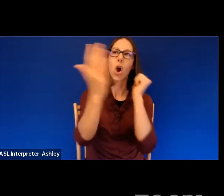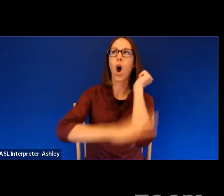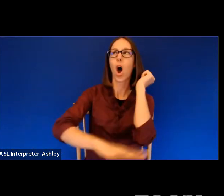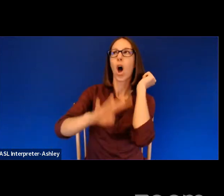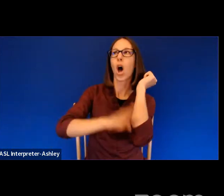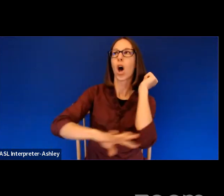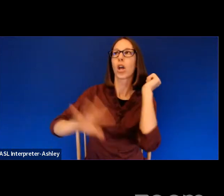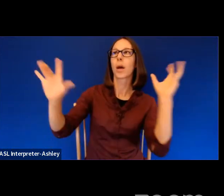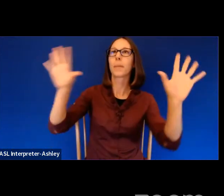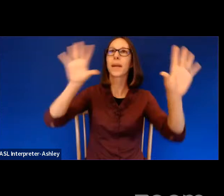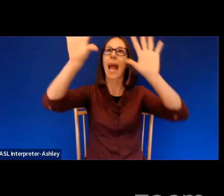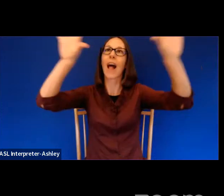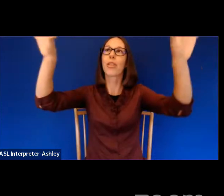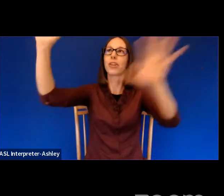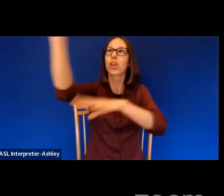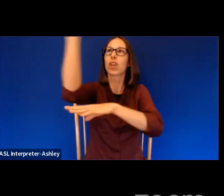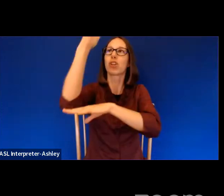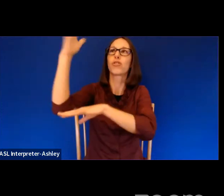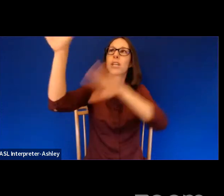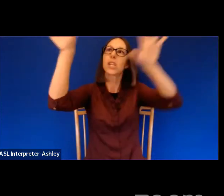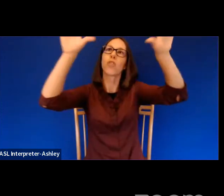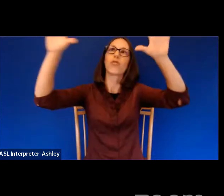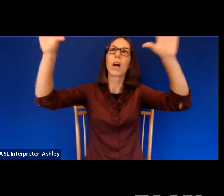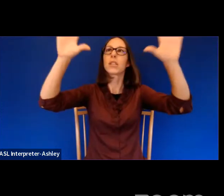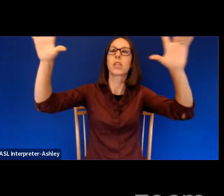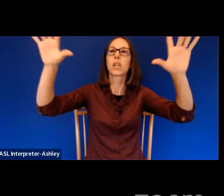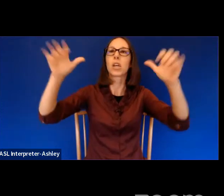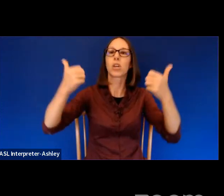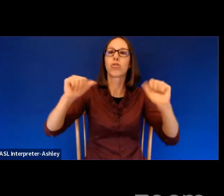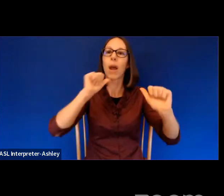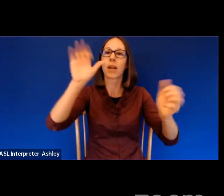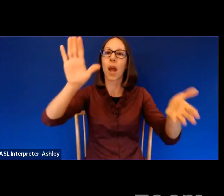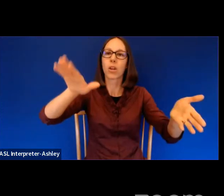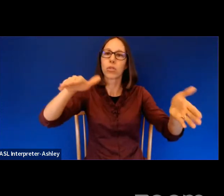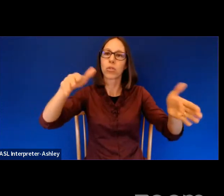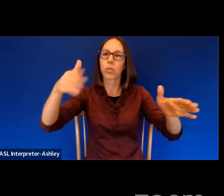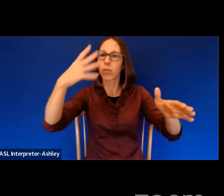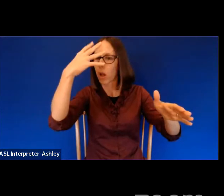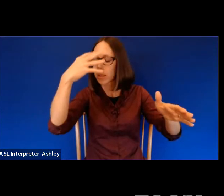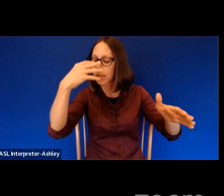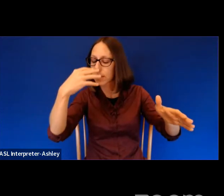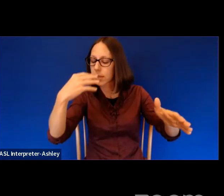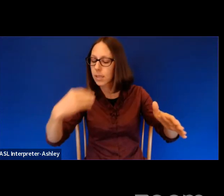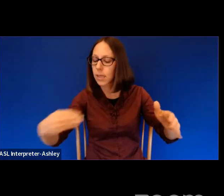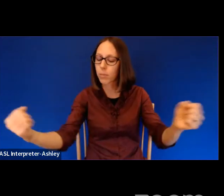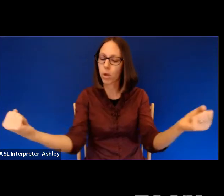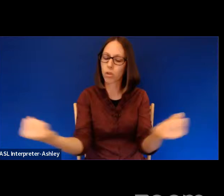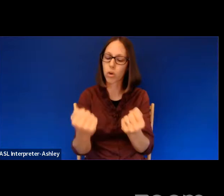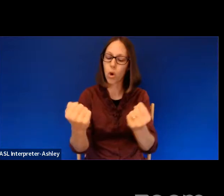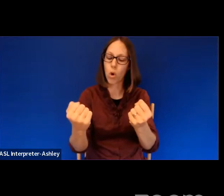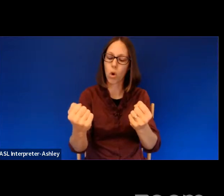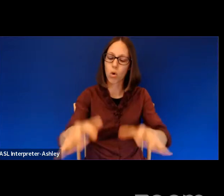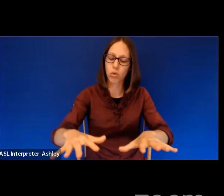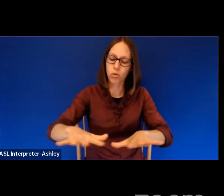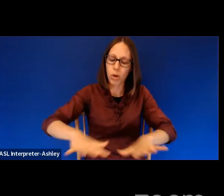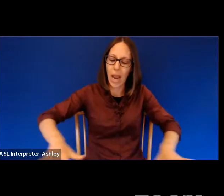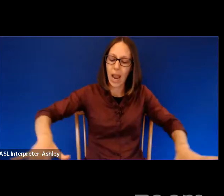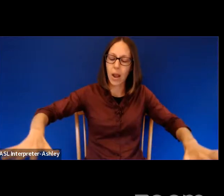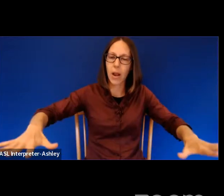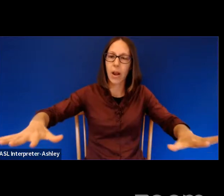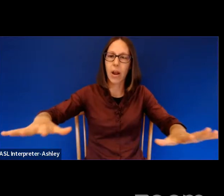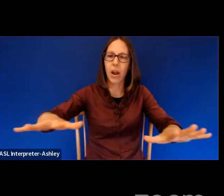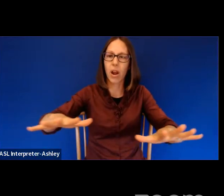Then tries not to fall asleep on the cold ground. God, it is hard being happy